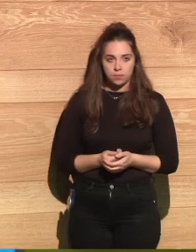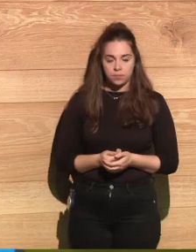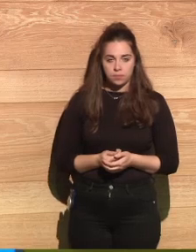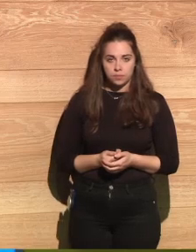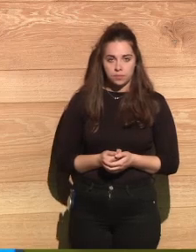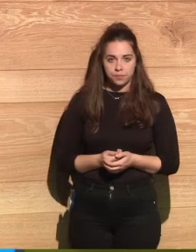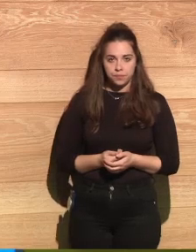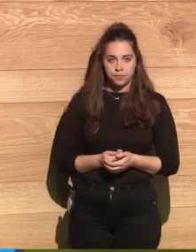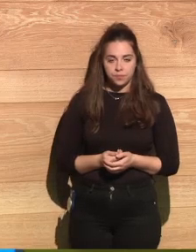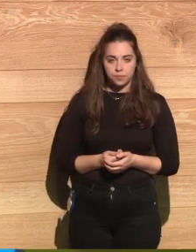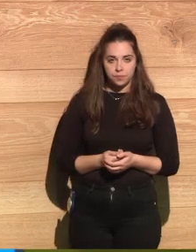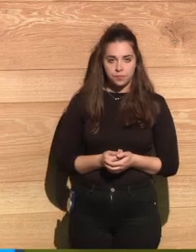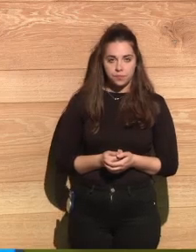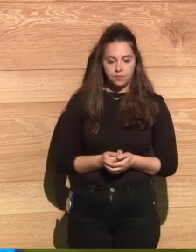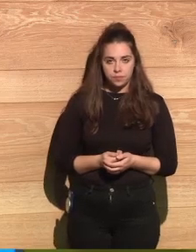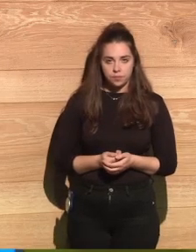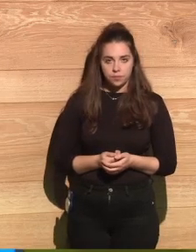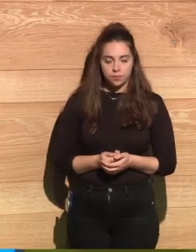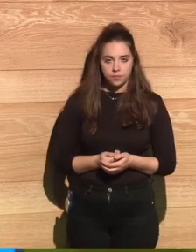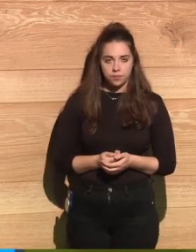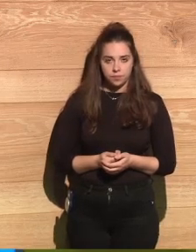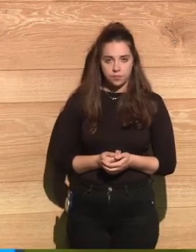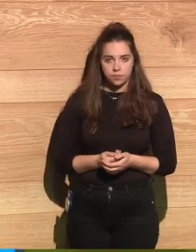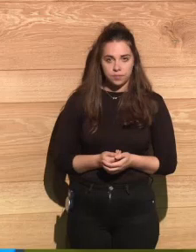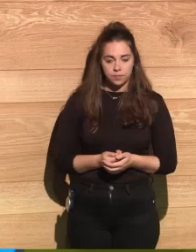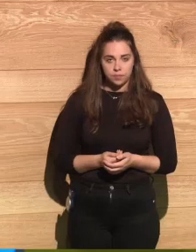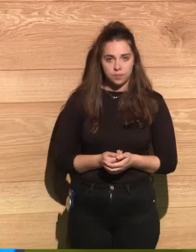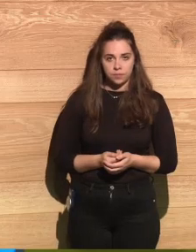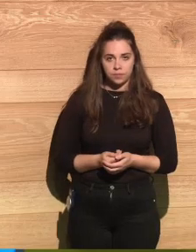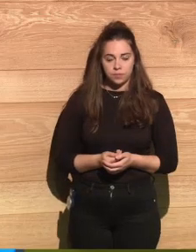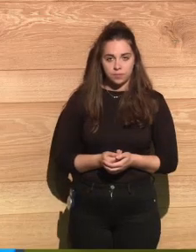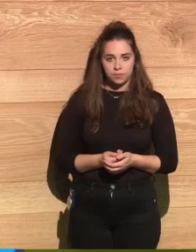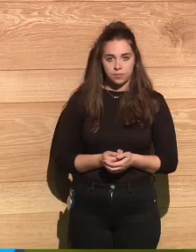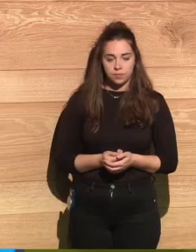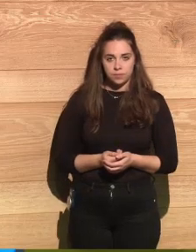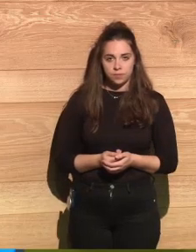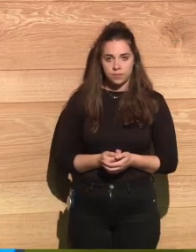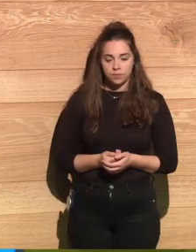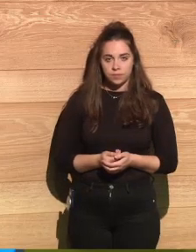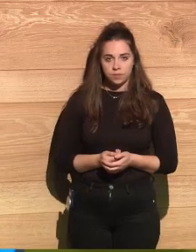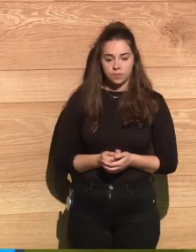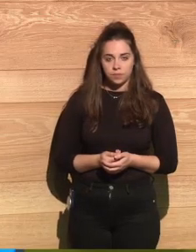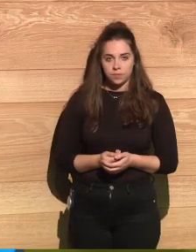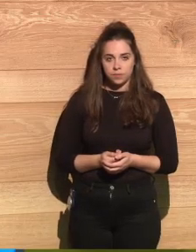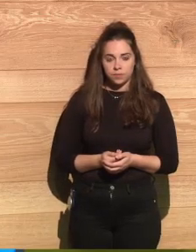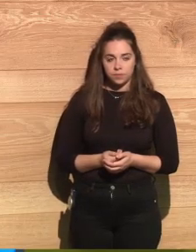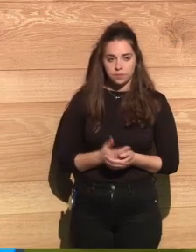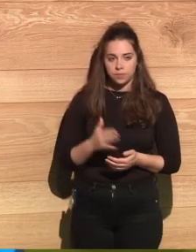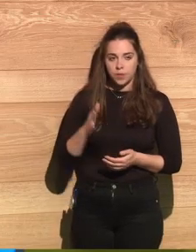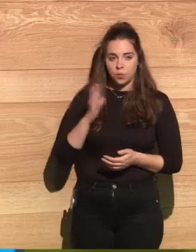Now, let me talk about my uncle and aunt. We heard